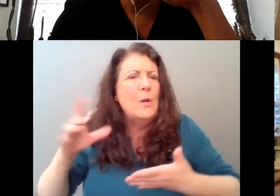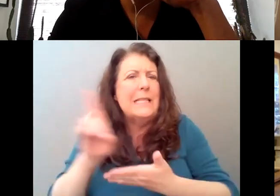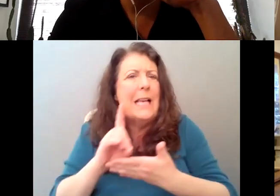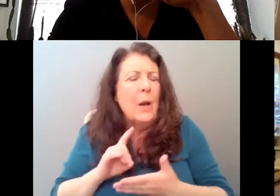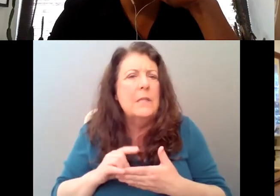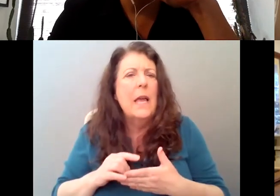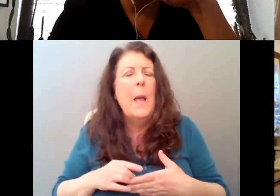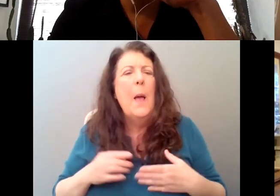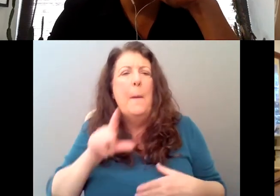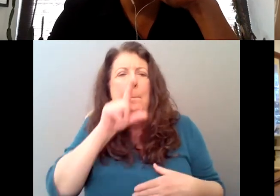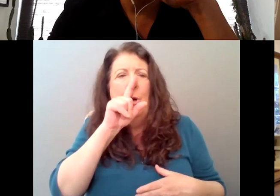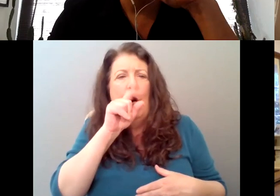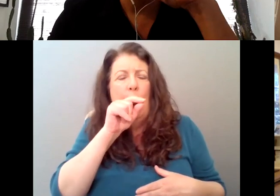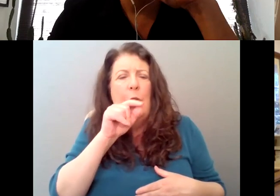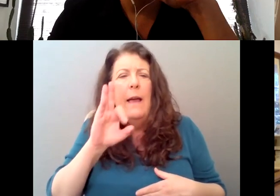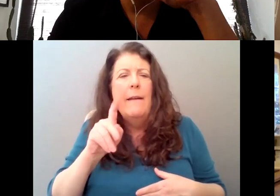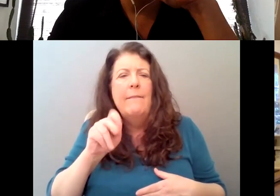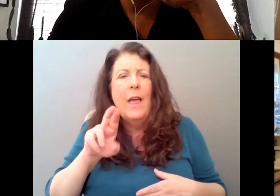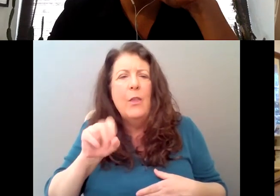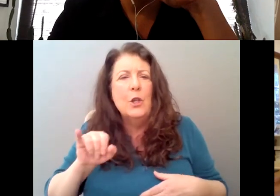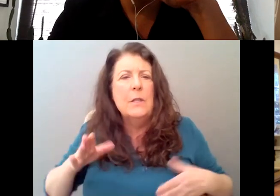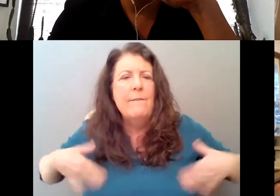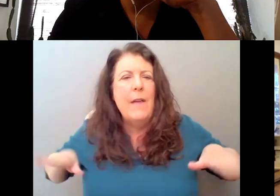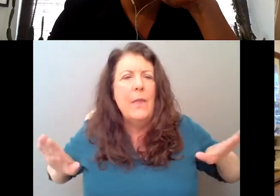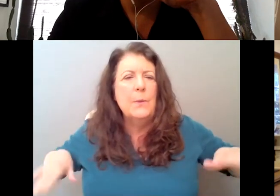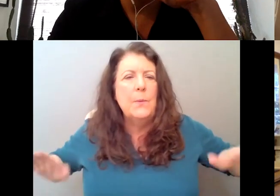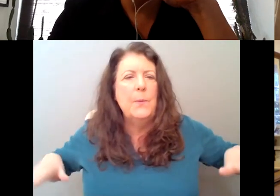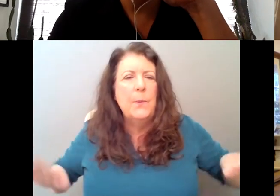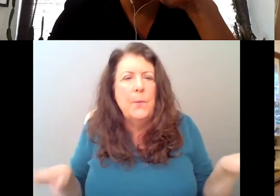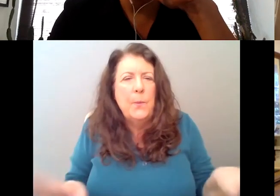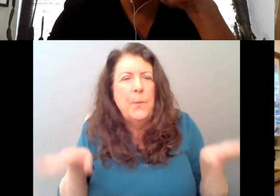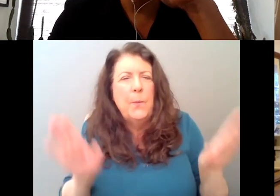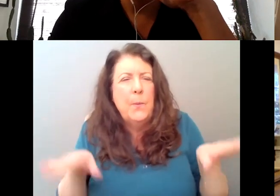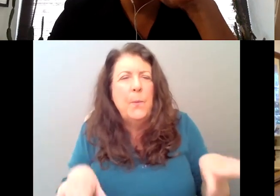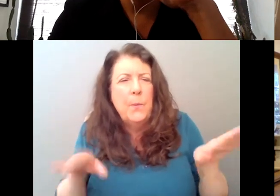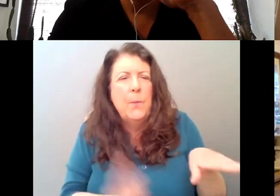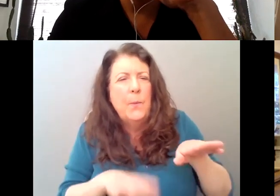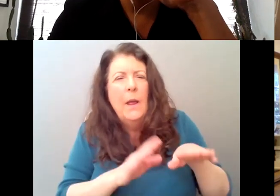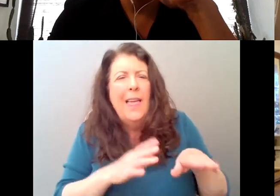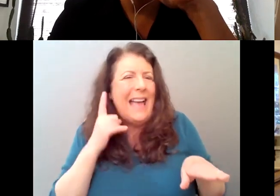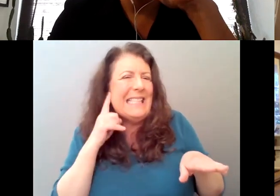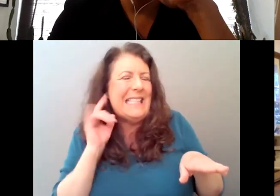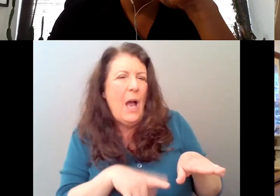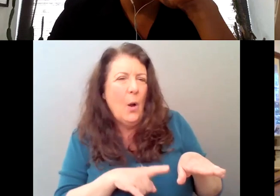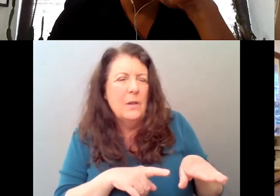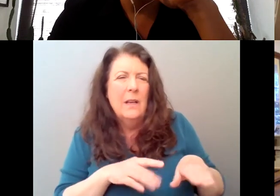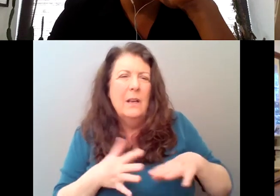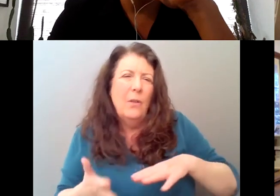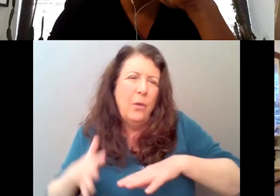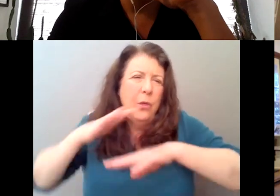heart. Um, and that comes from Split the Lark. Right. So we're really doing like a very close